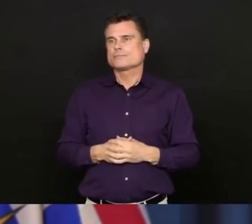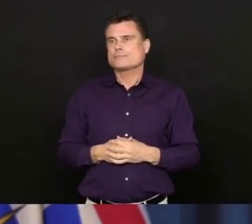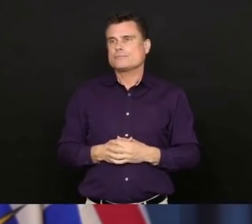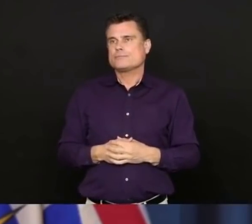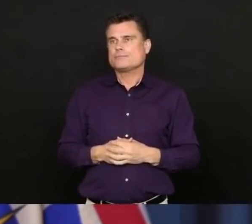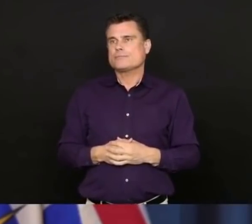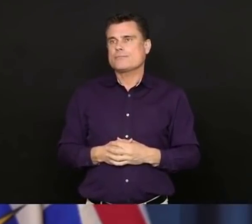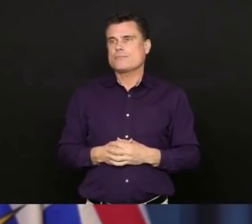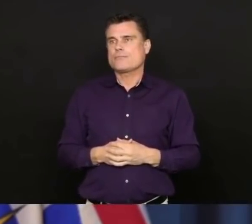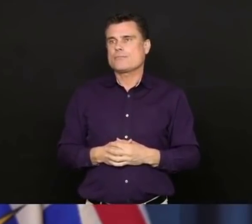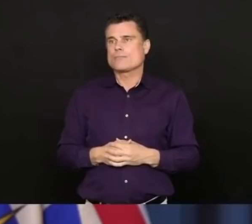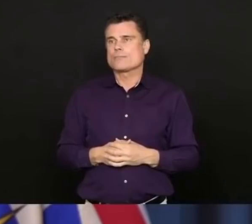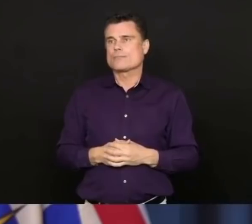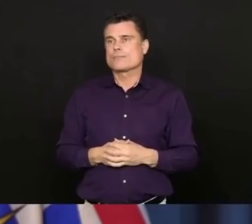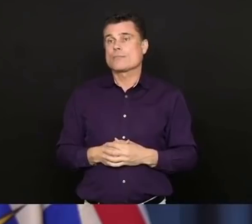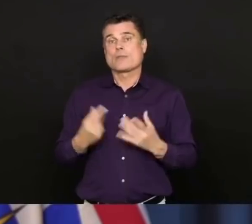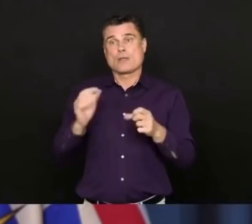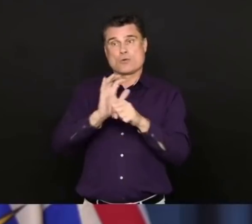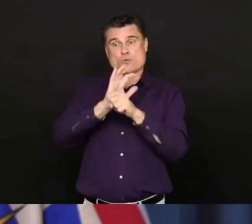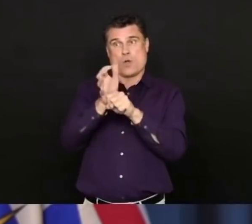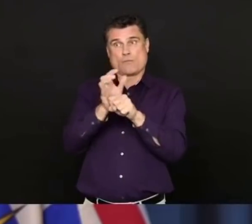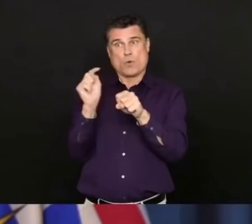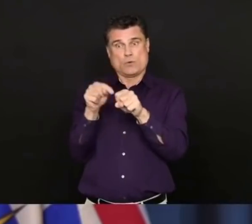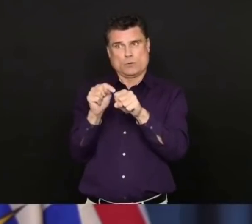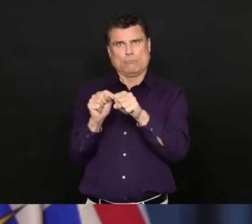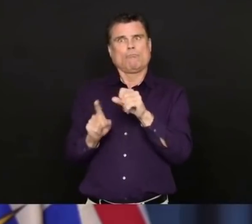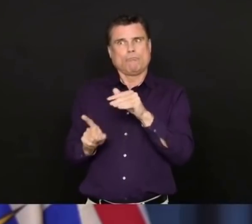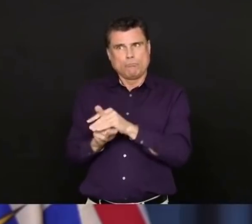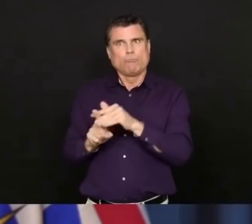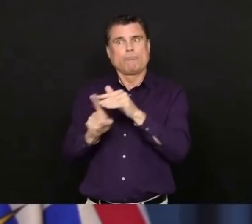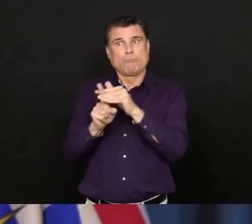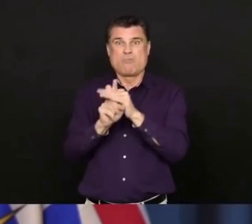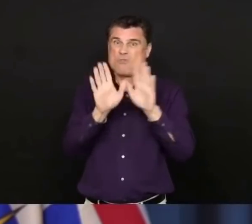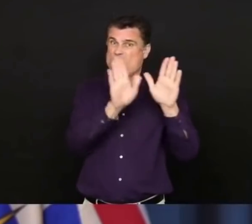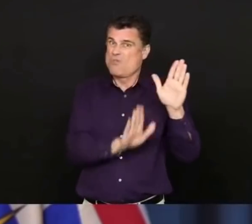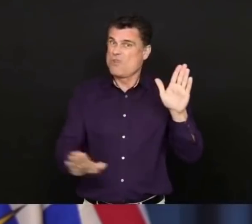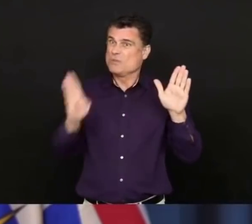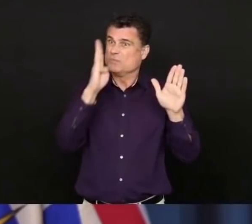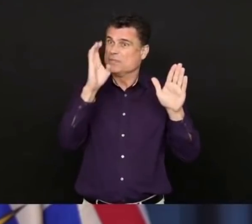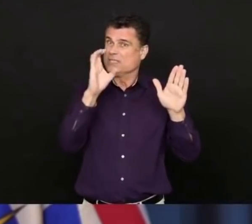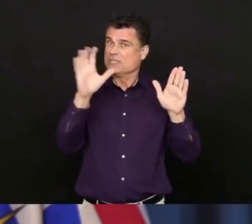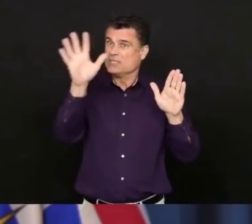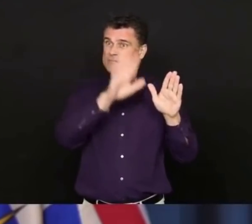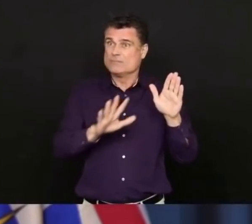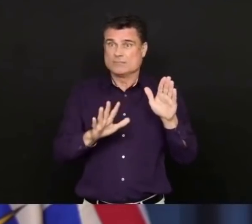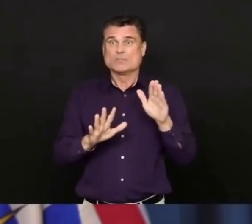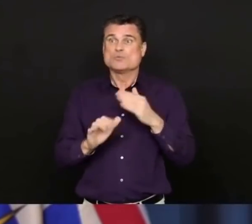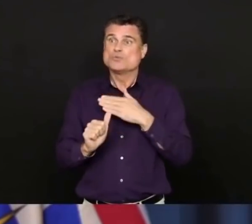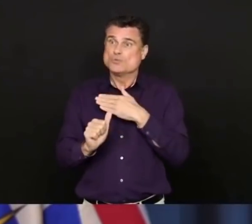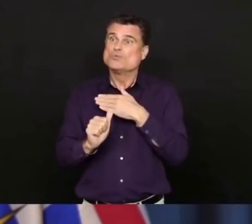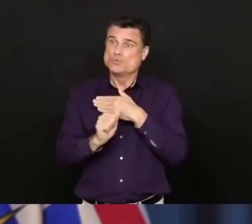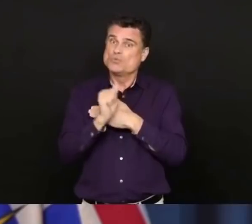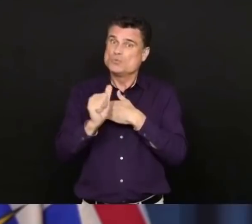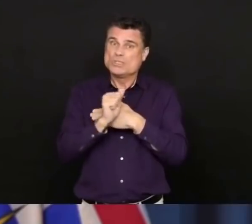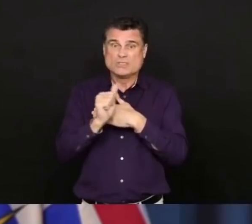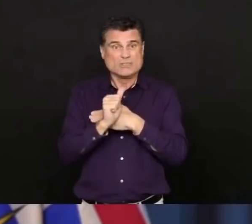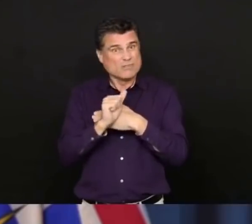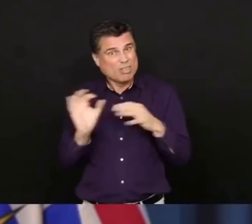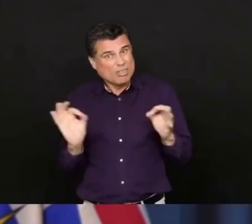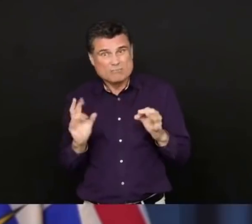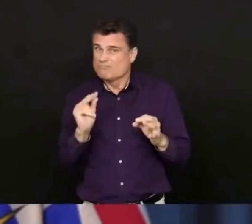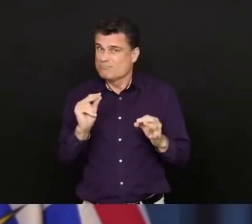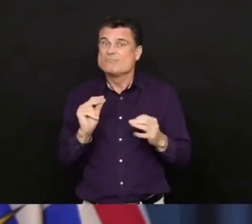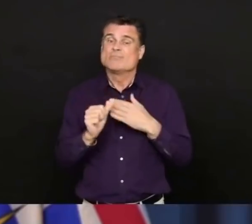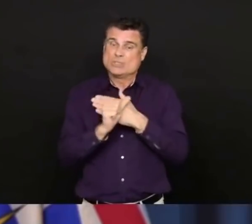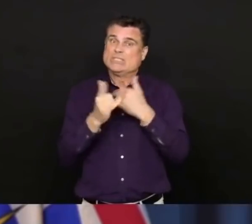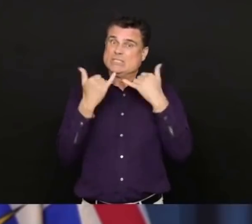And you can tell by the numbers that we have, the people who are in hospital, the fact that this disease is being seen across our province, that the